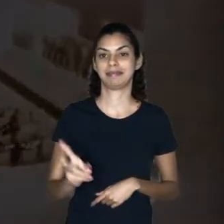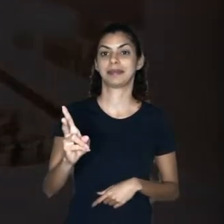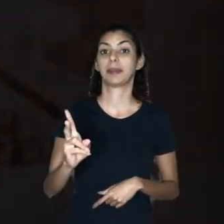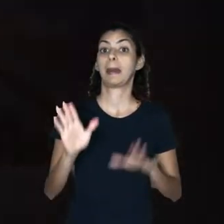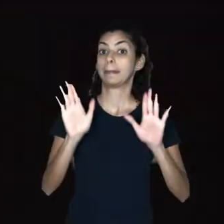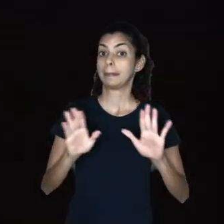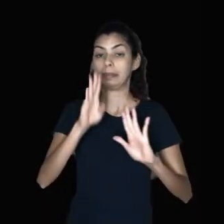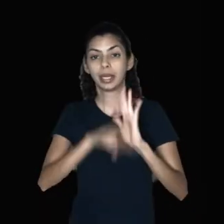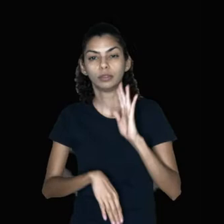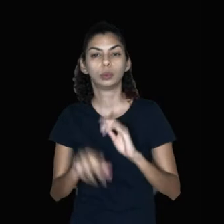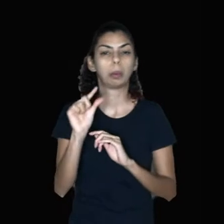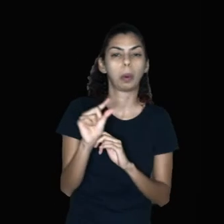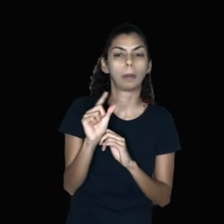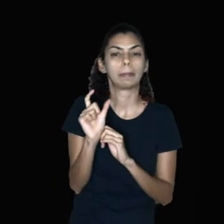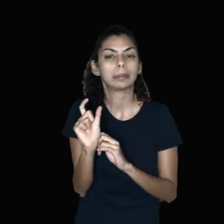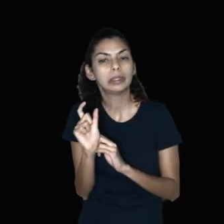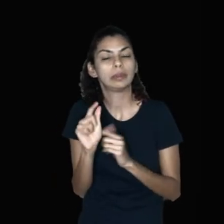after.